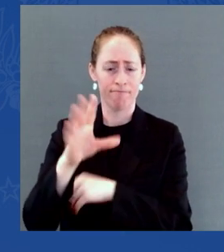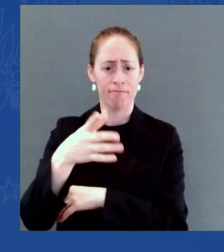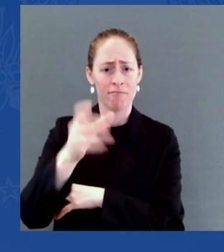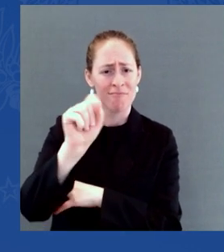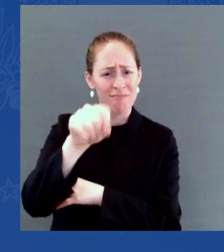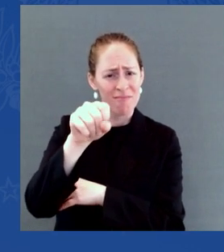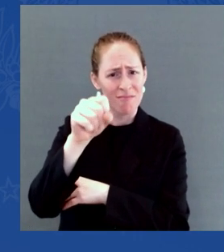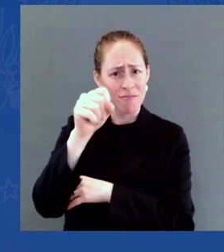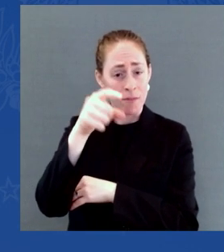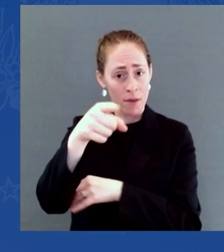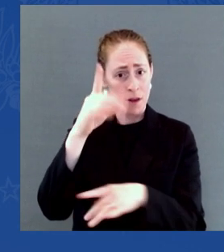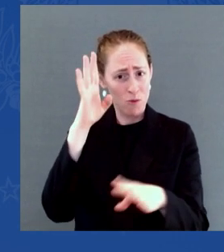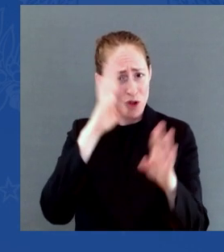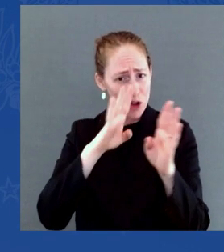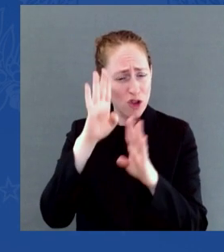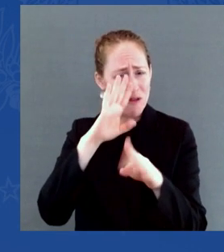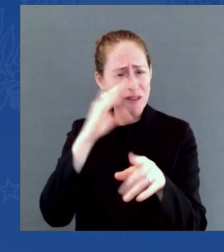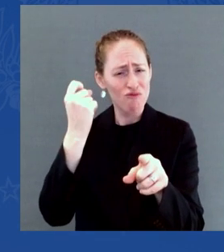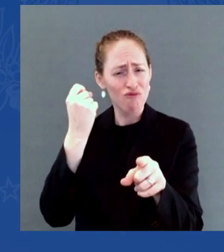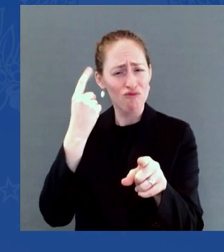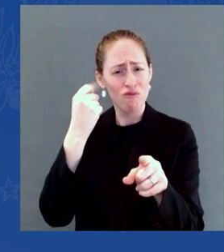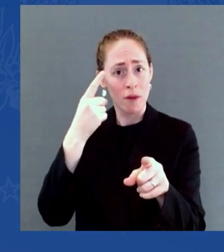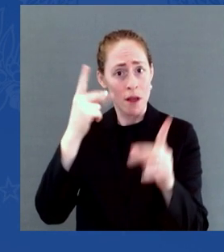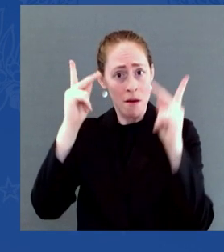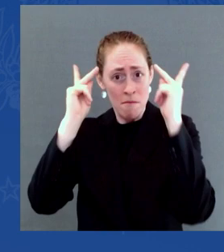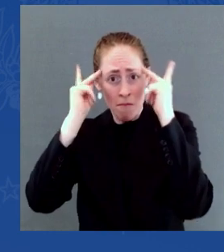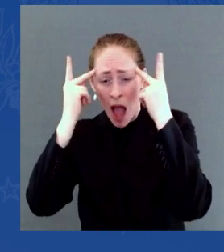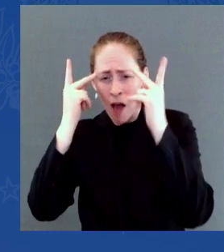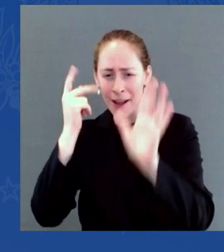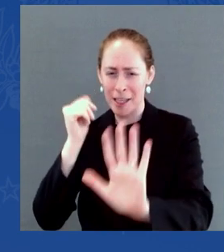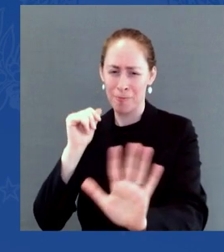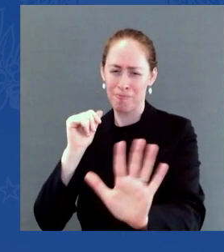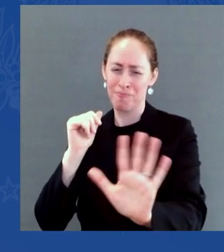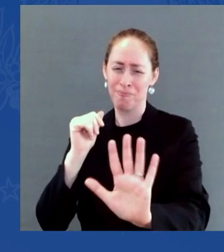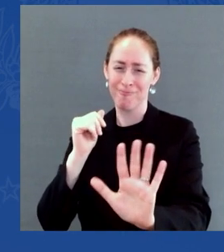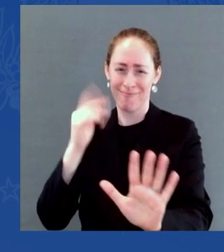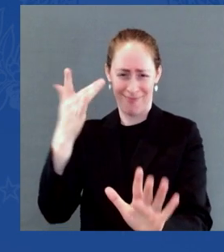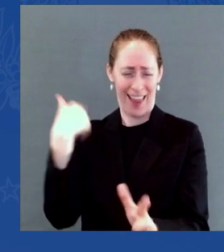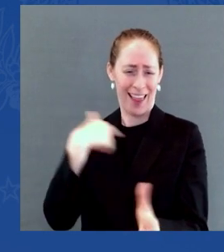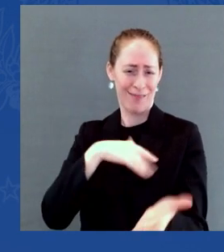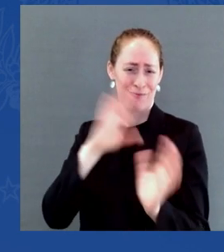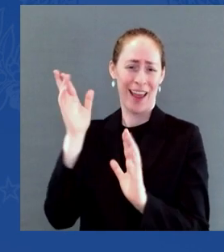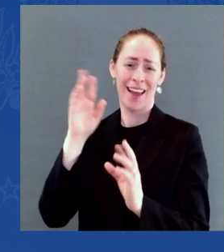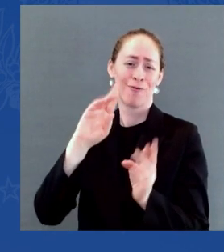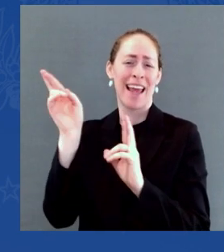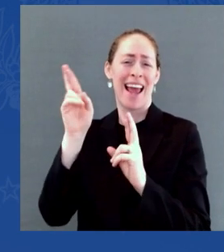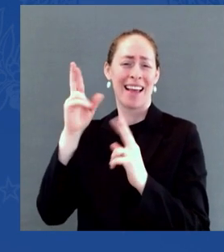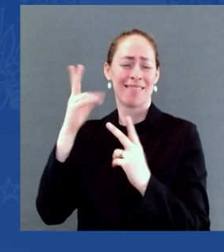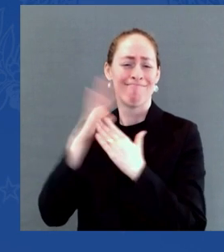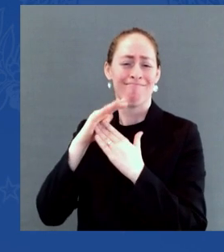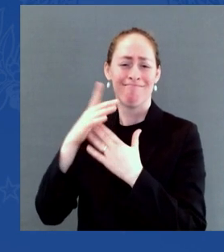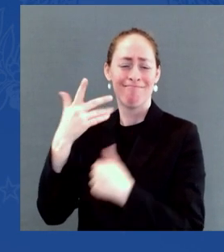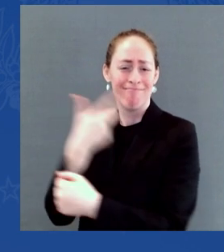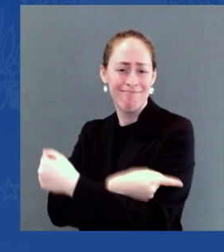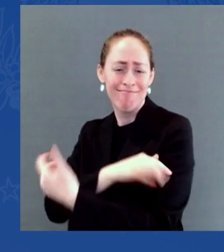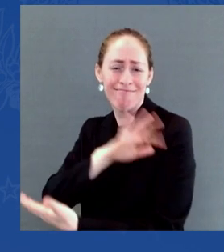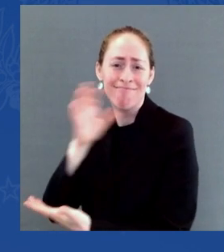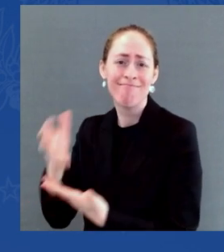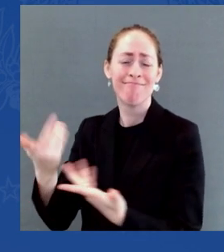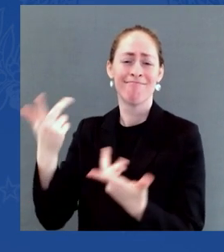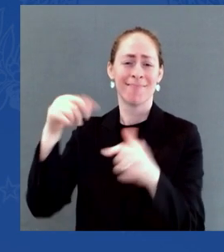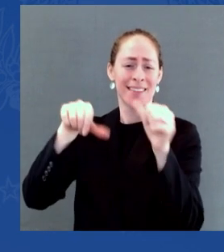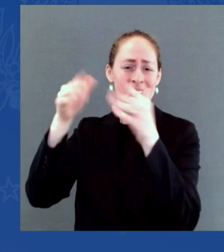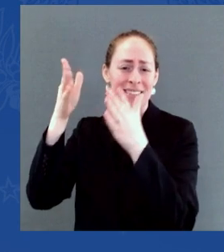the best medicines, the best scientists. We're learning more every single day, and we'll fight this variant with science and